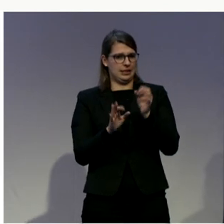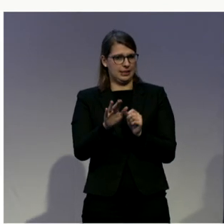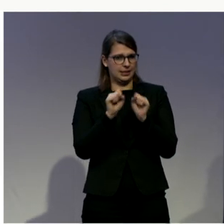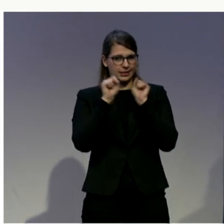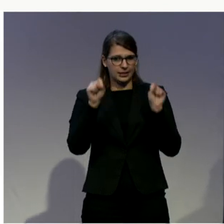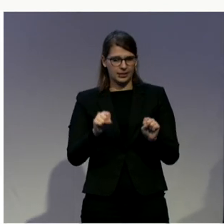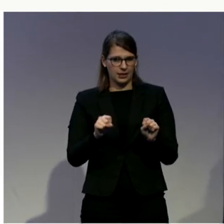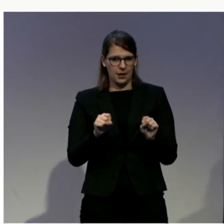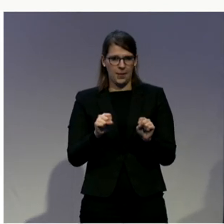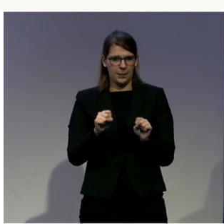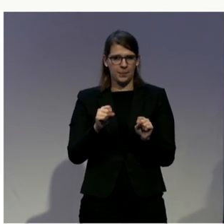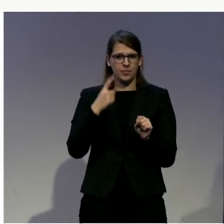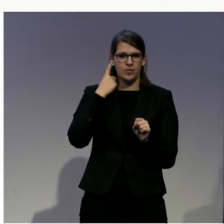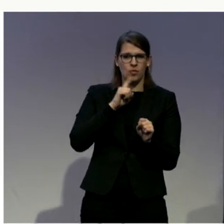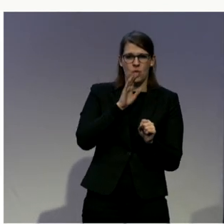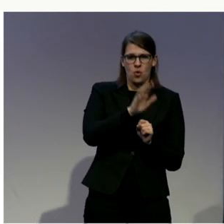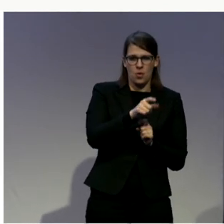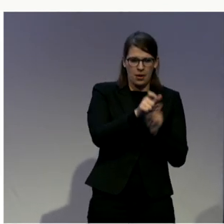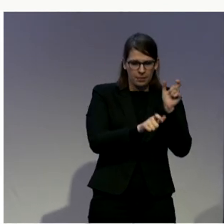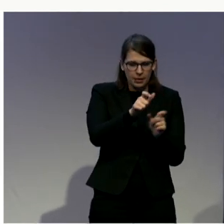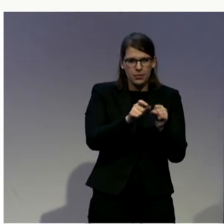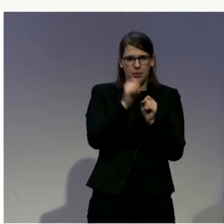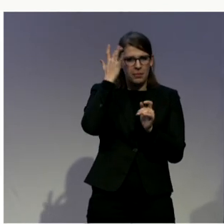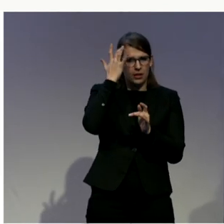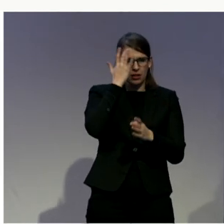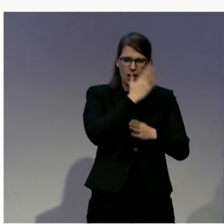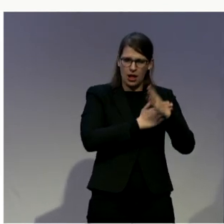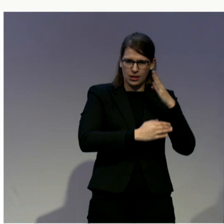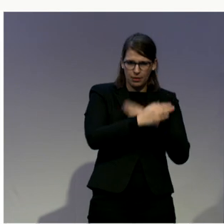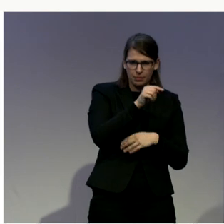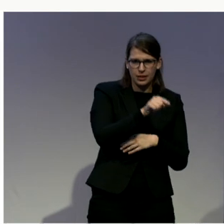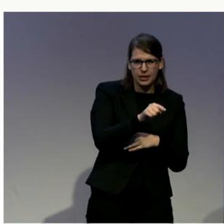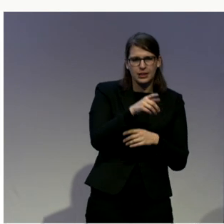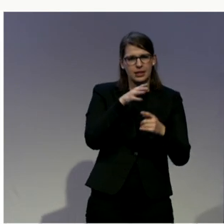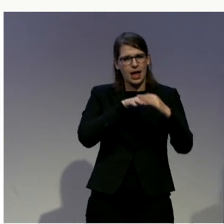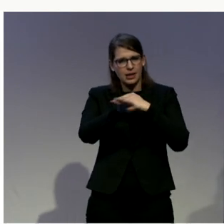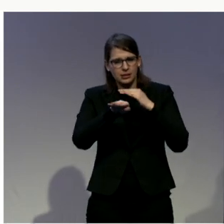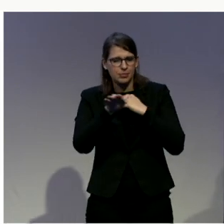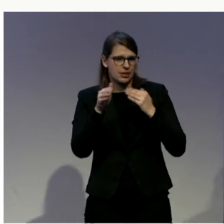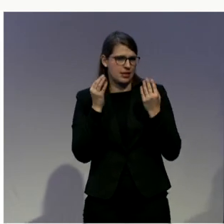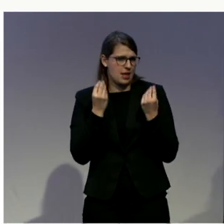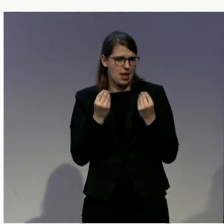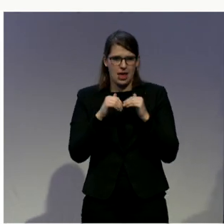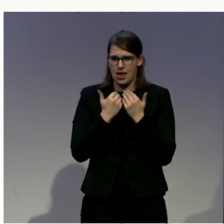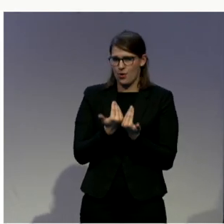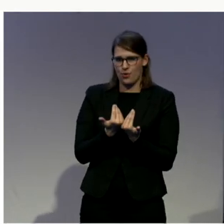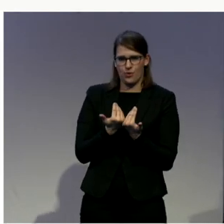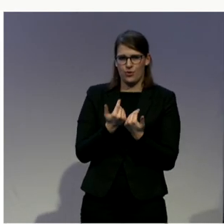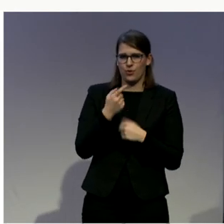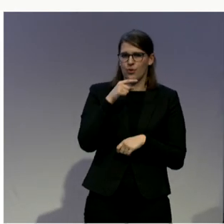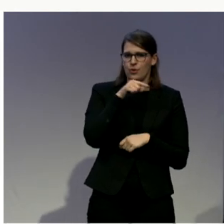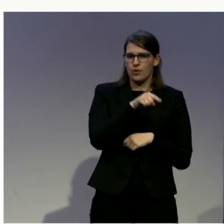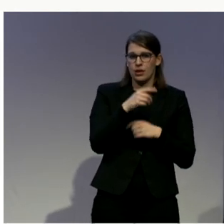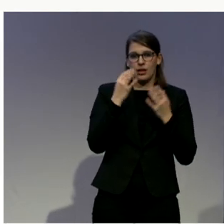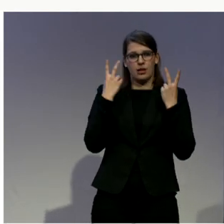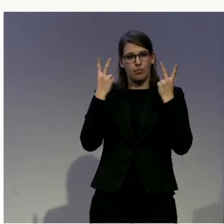is that court judgements be issued also in easy to read format. In